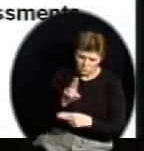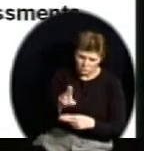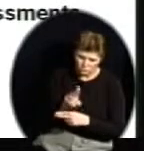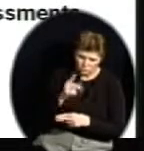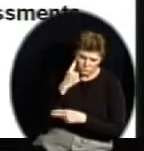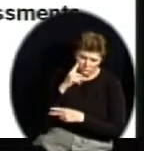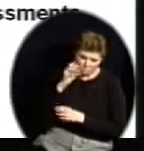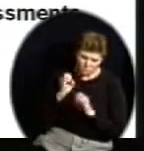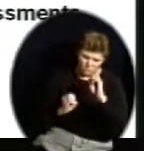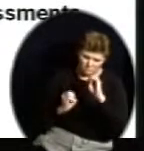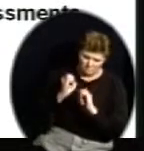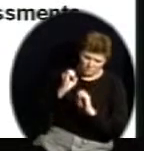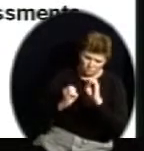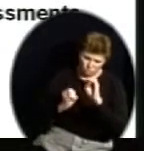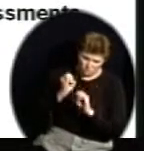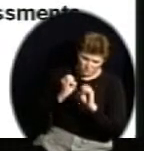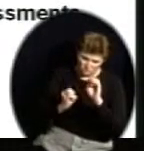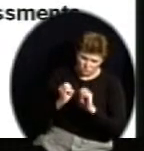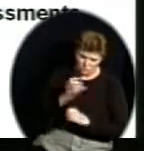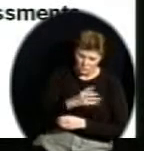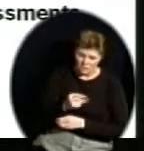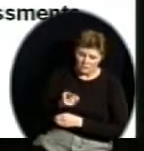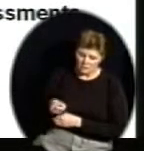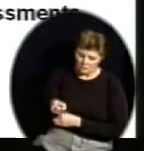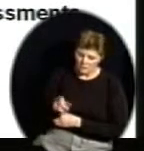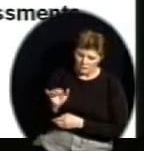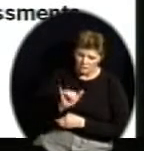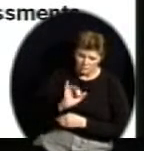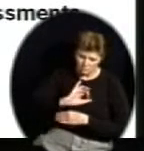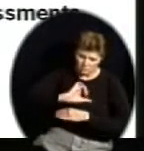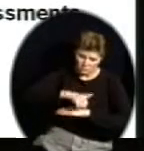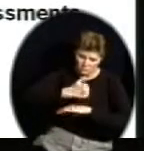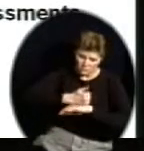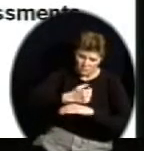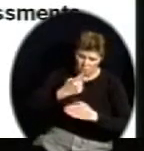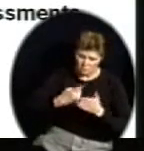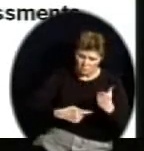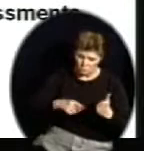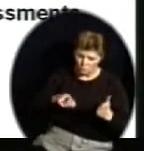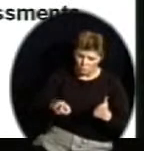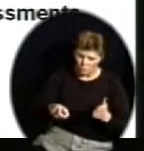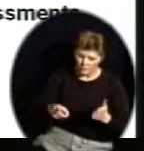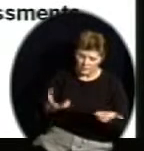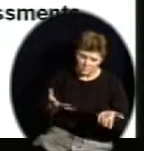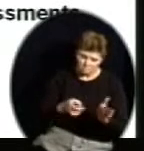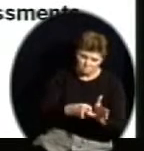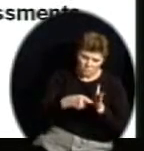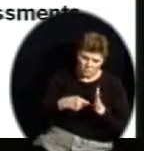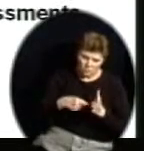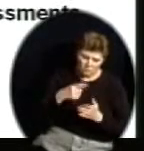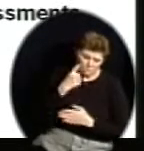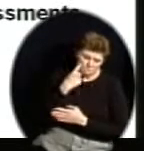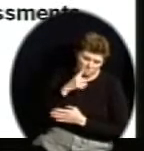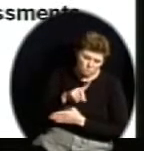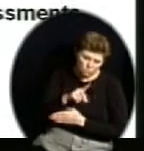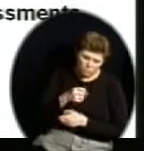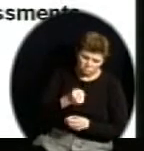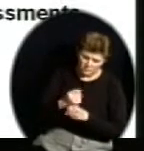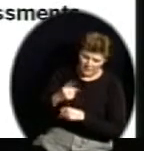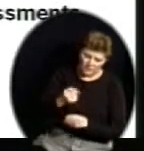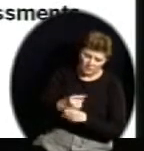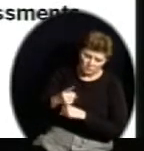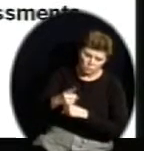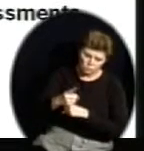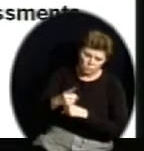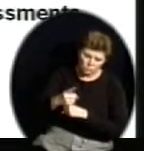criteria for AYP, what they would determine as being adequate in a yearly basis up to 2013, where we all will hit the